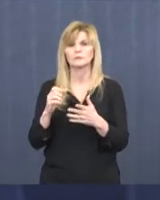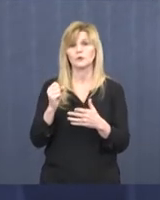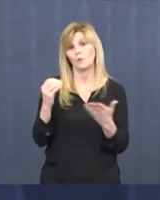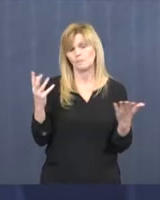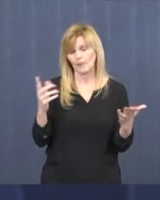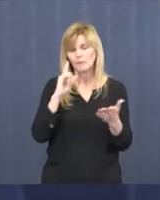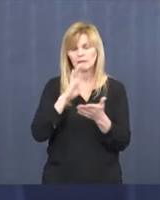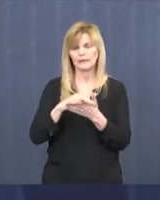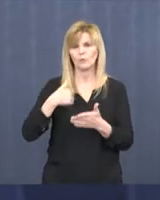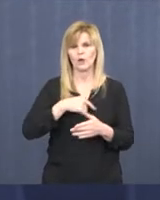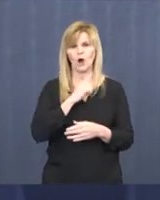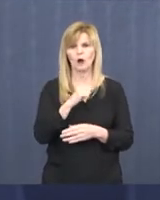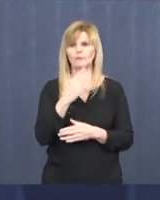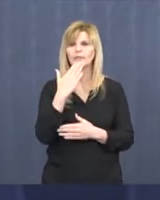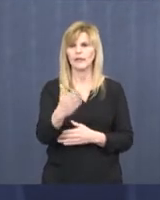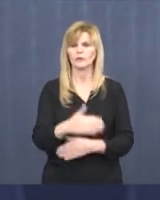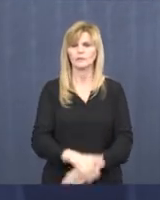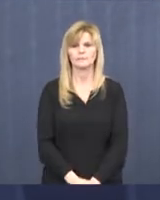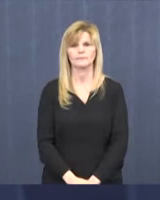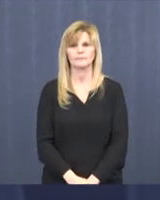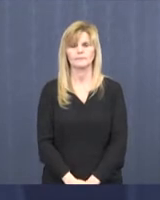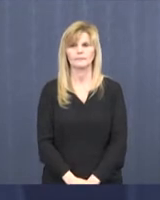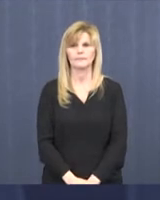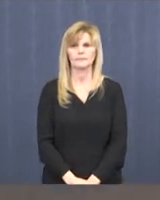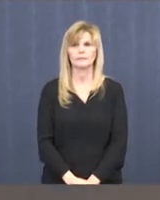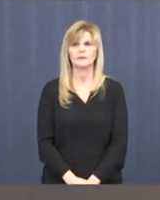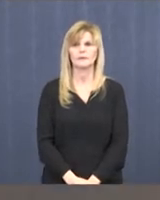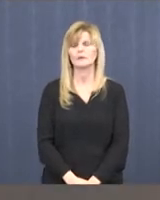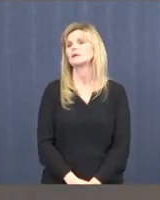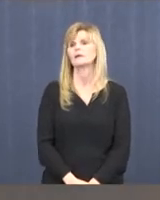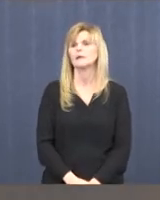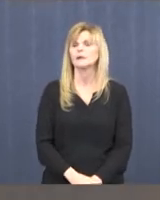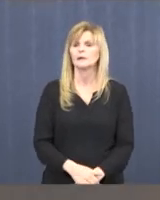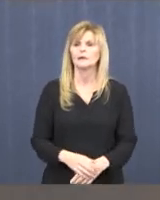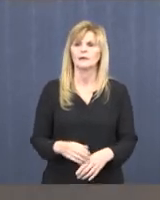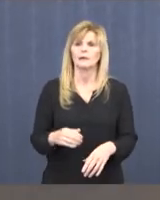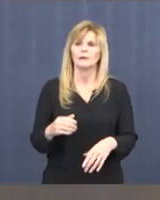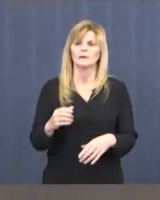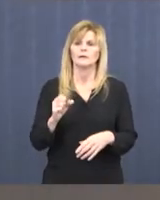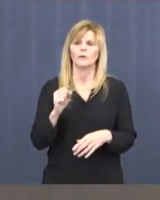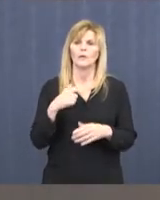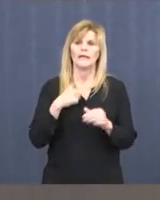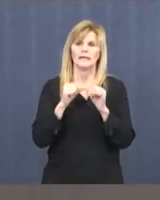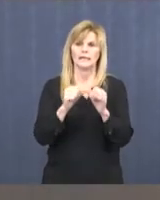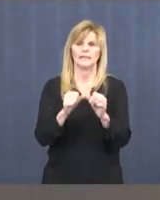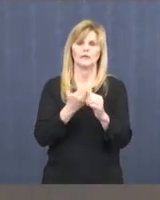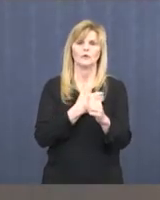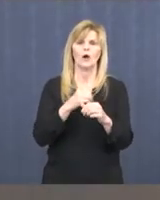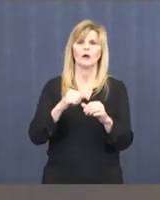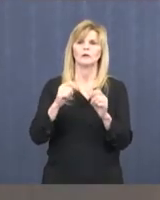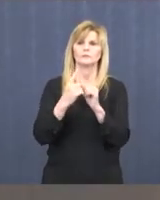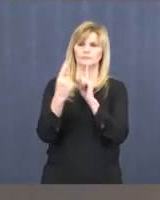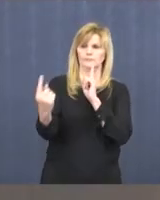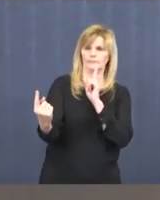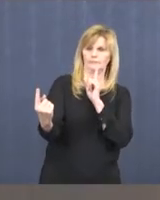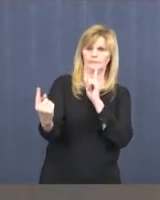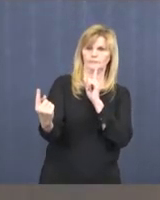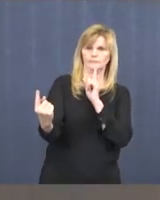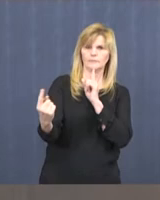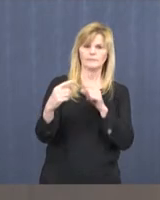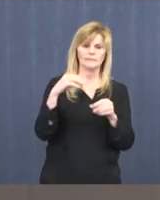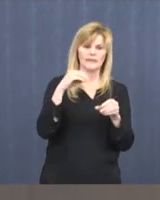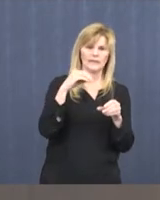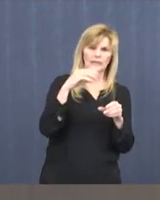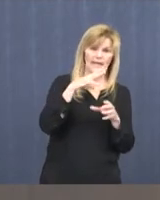you. Thank you, Dr. Vetter. We need to mind residents of social distancing. Indoors and outdoors is all